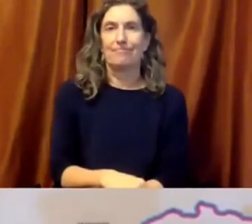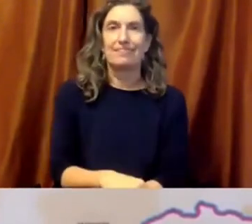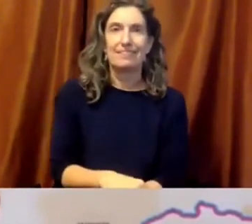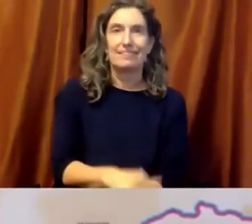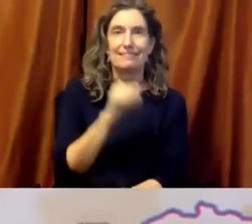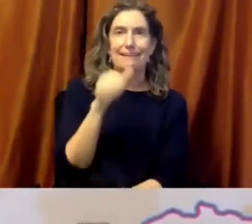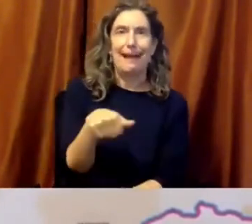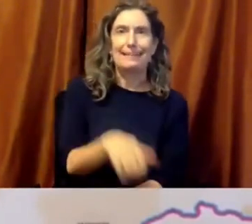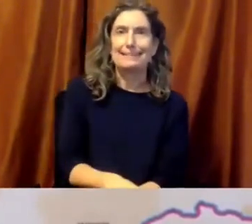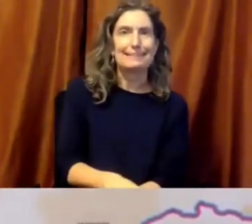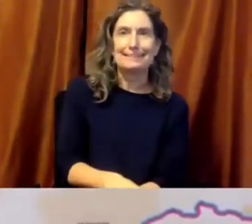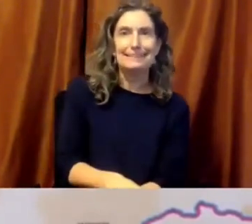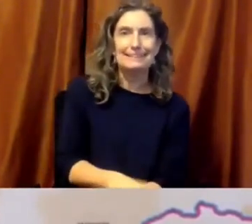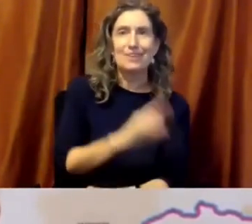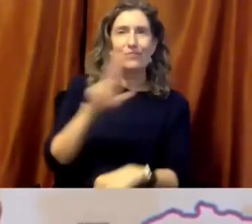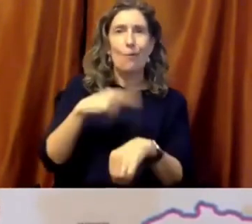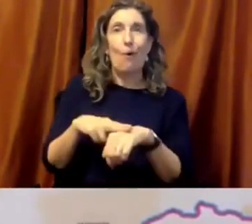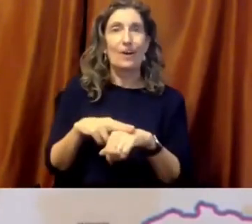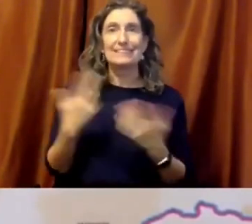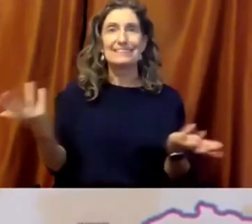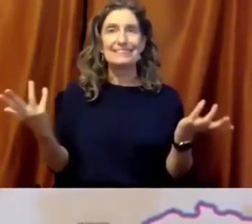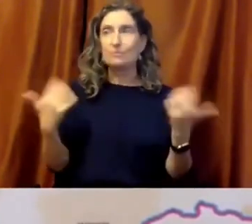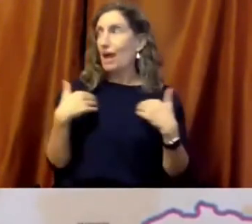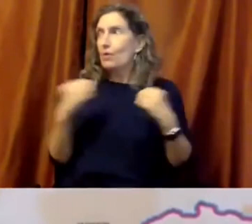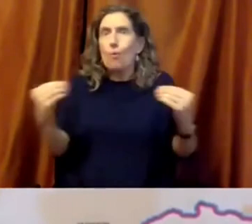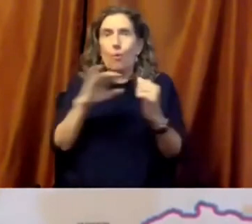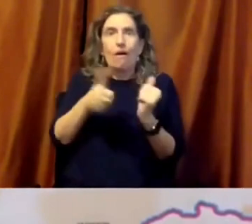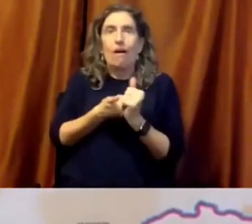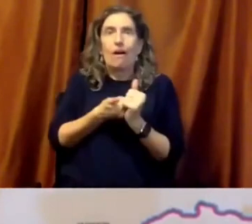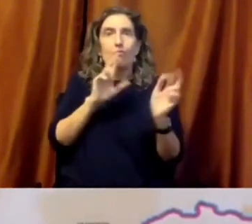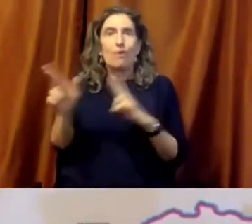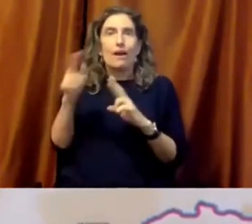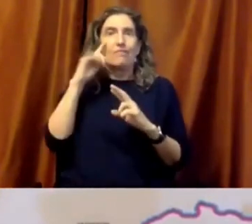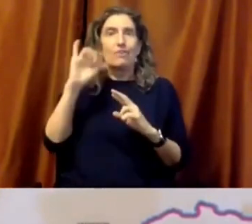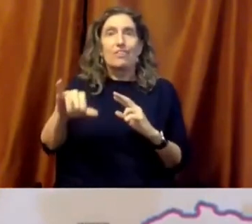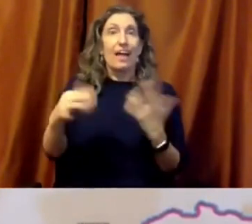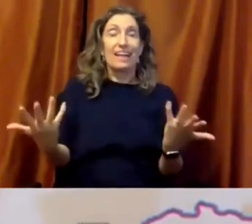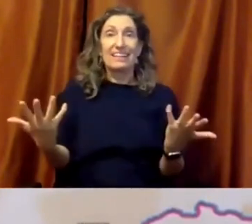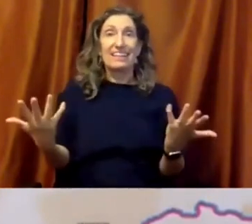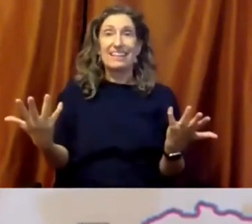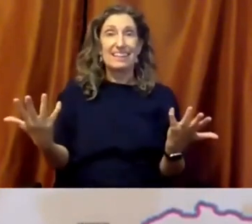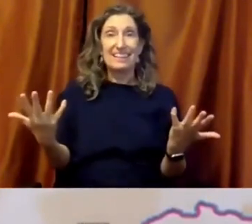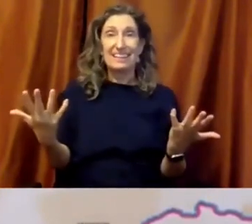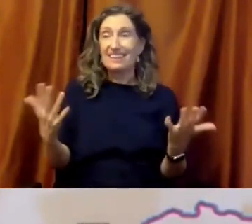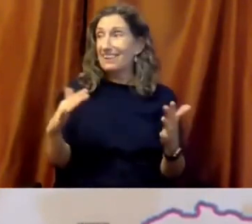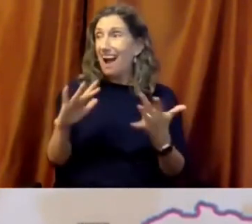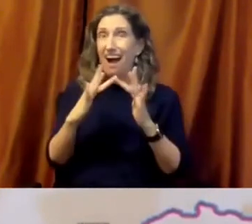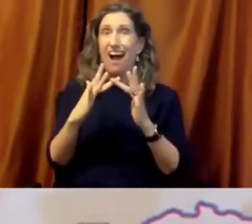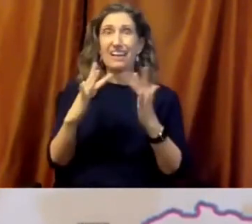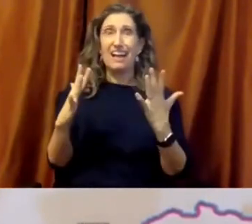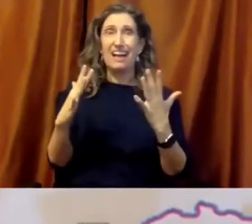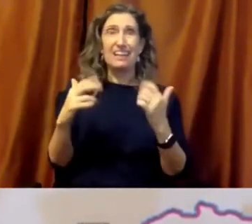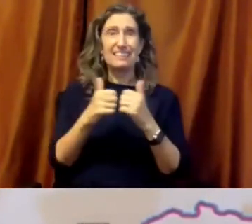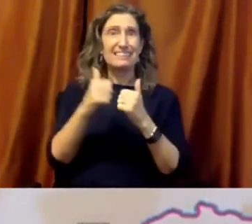happen. Well, for the most part, online and distance teaching and learning was never a plan or a collaboration between school systems and